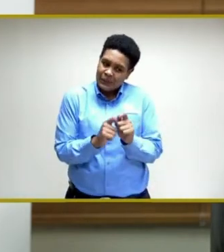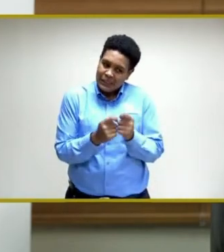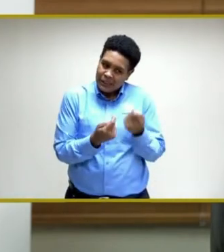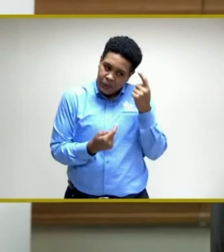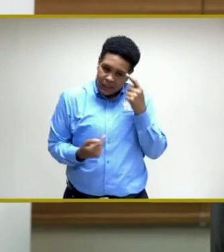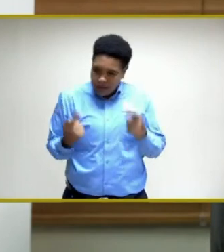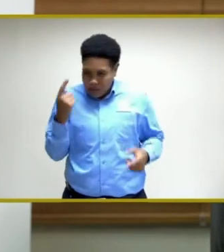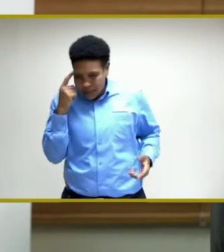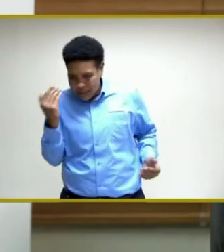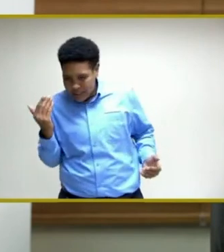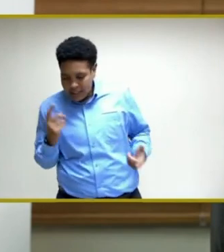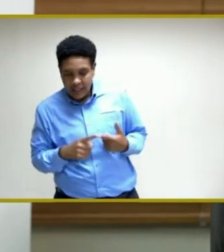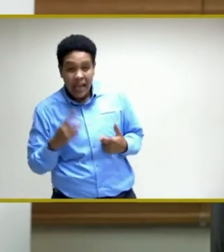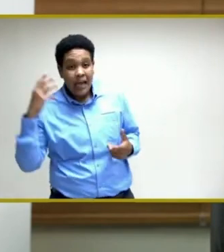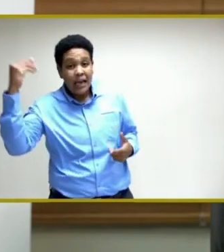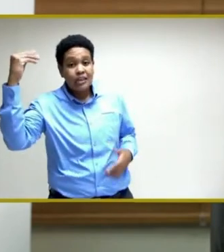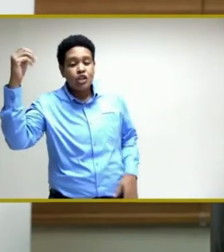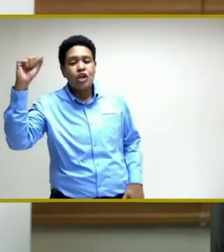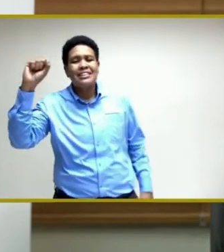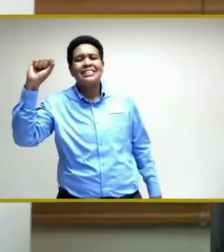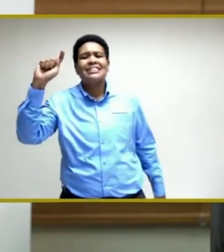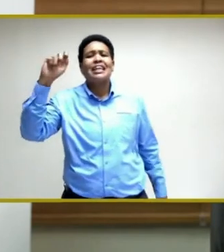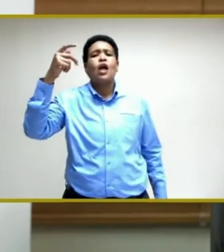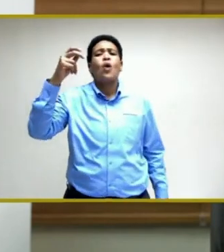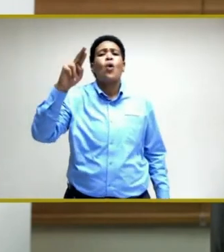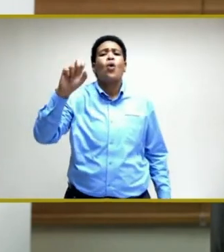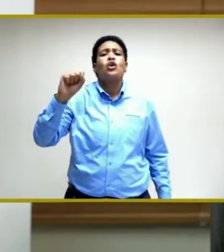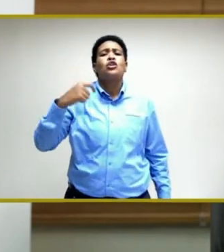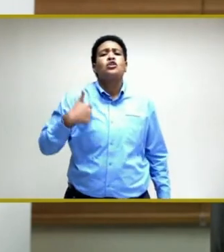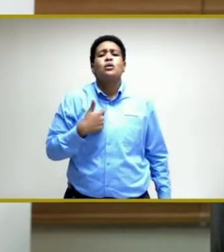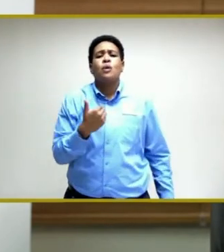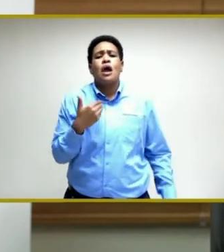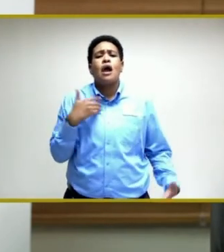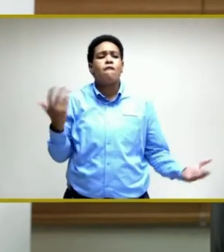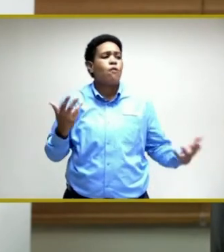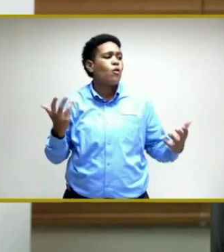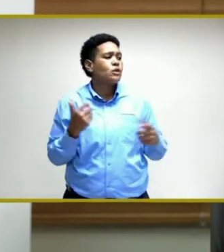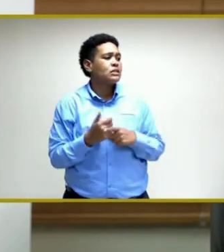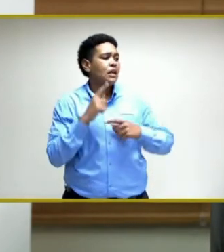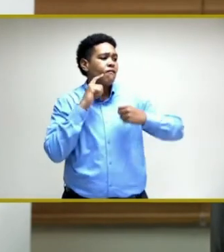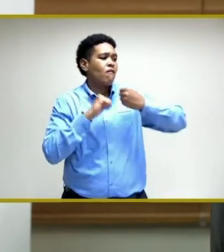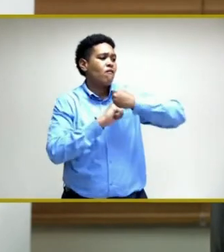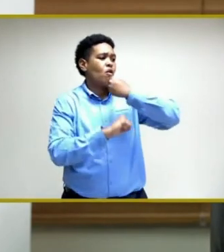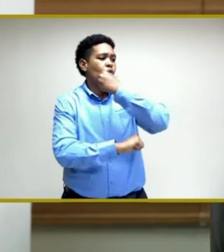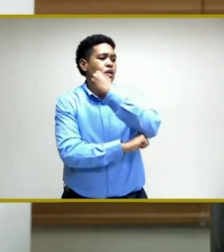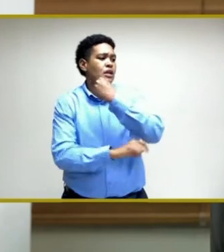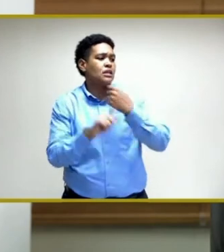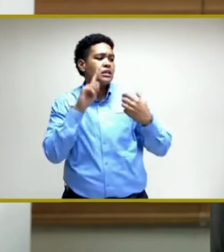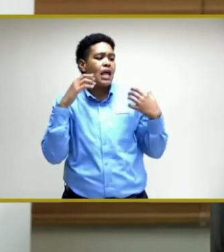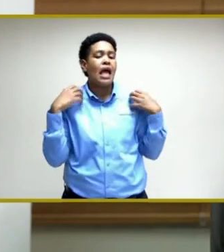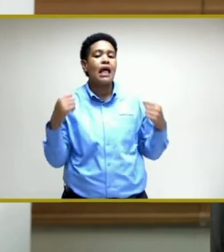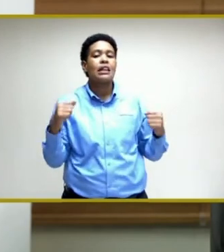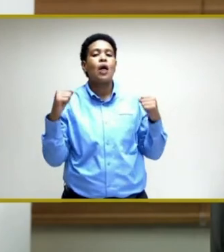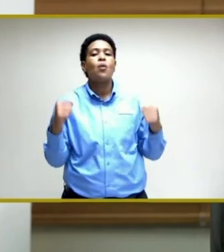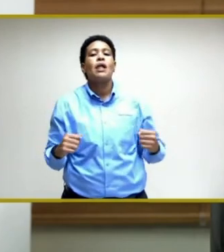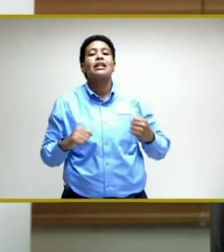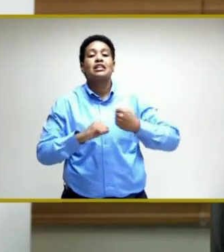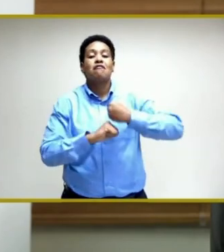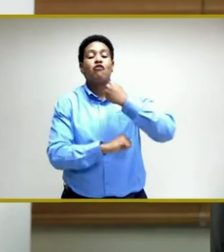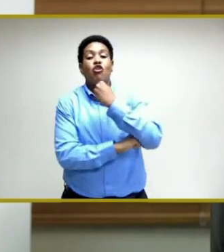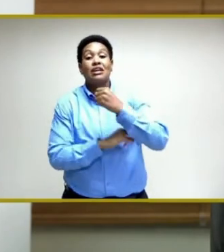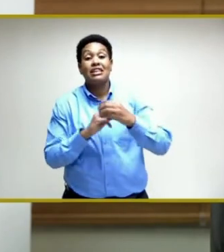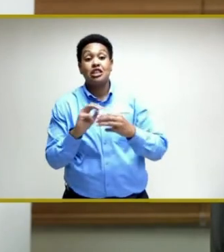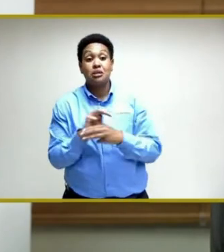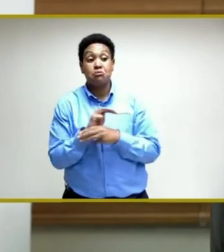external stakeholders. We do have a foundation, the Health and Wellness Foundation, in the